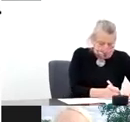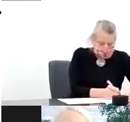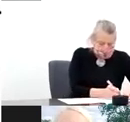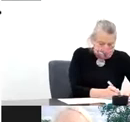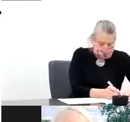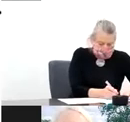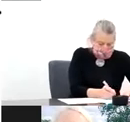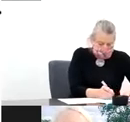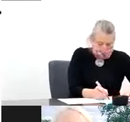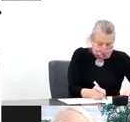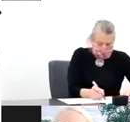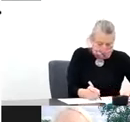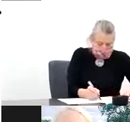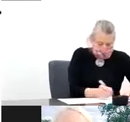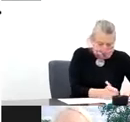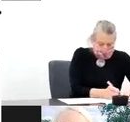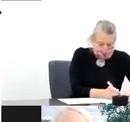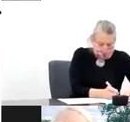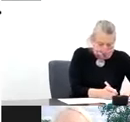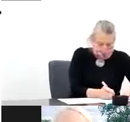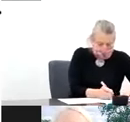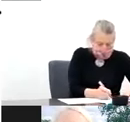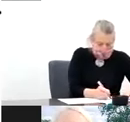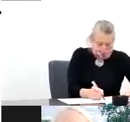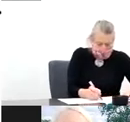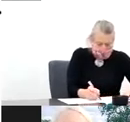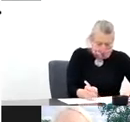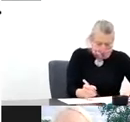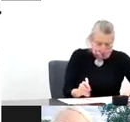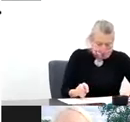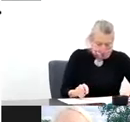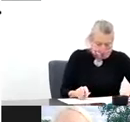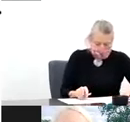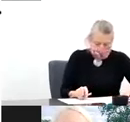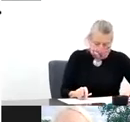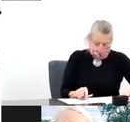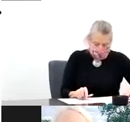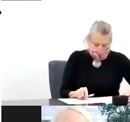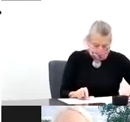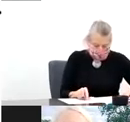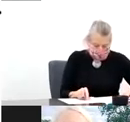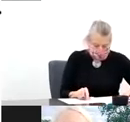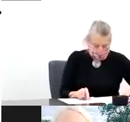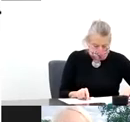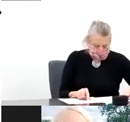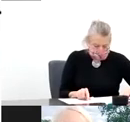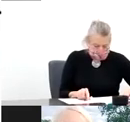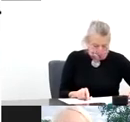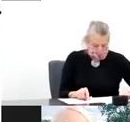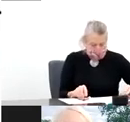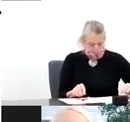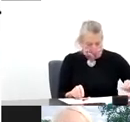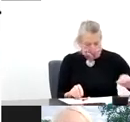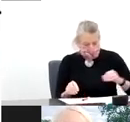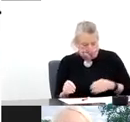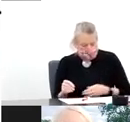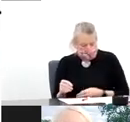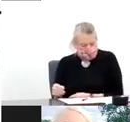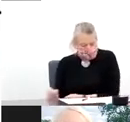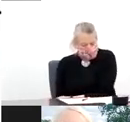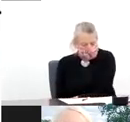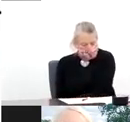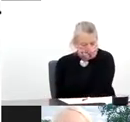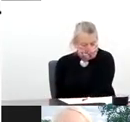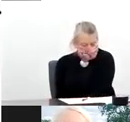with four structural genes, the most important and studied of which is the spike protein with its receptor binding